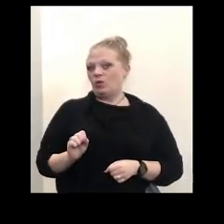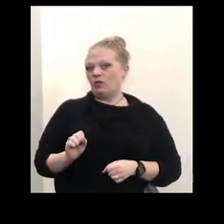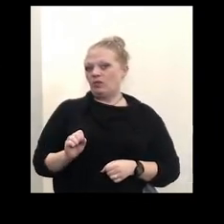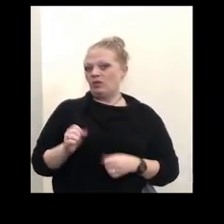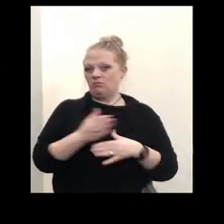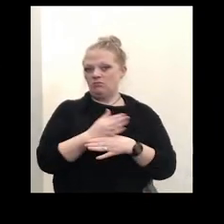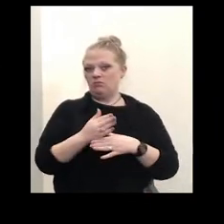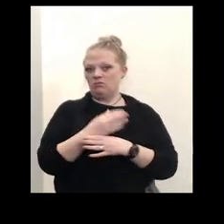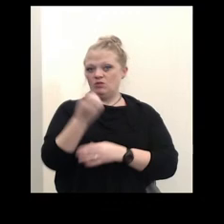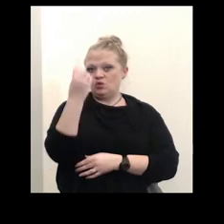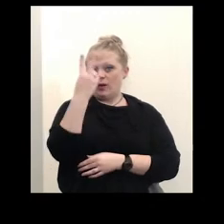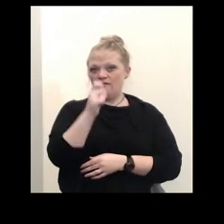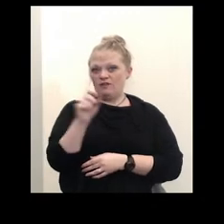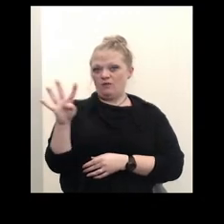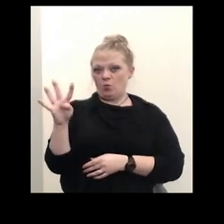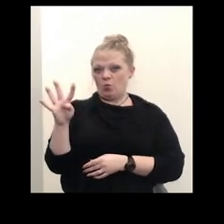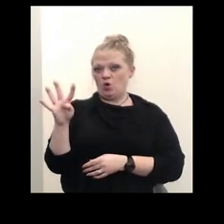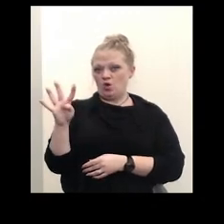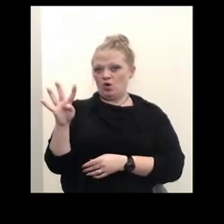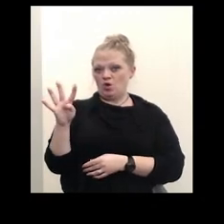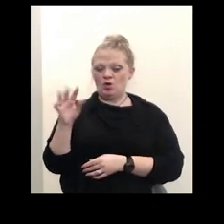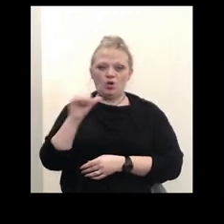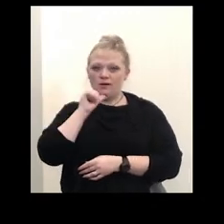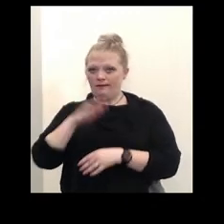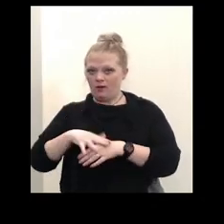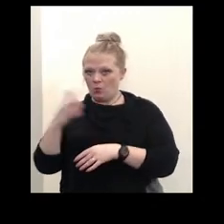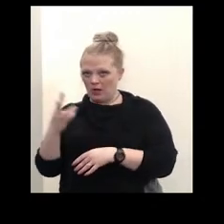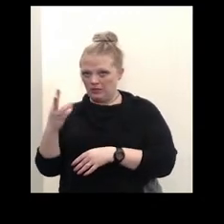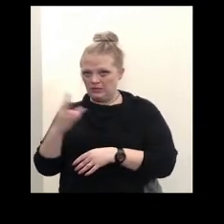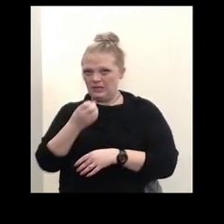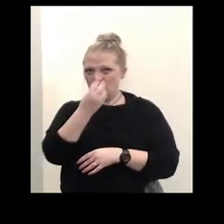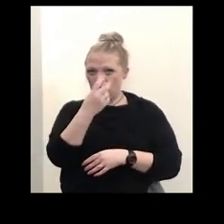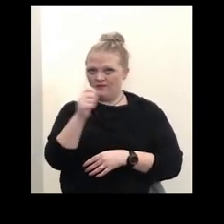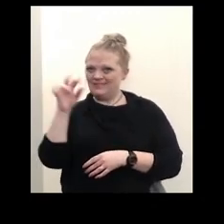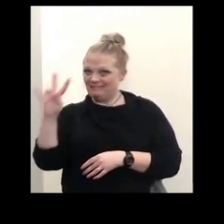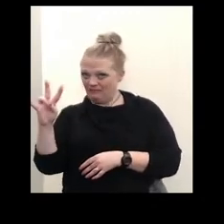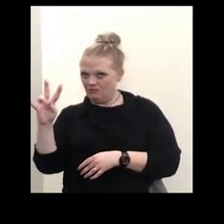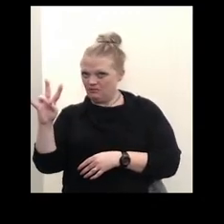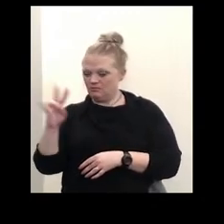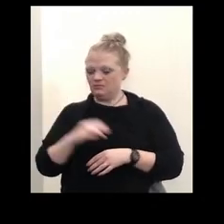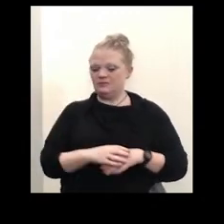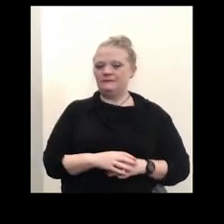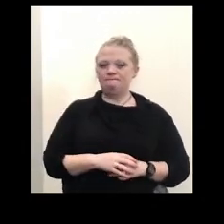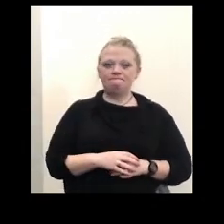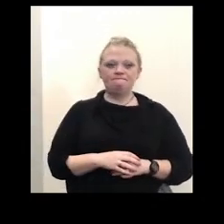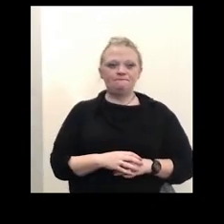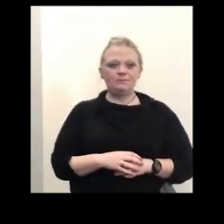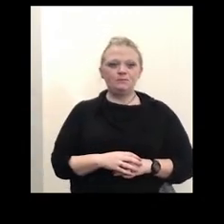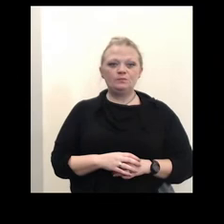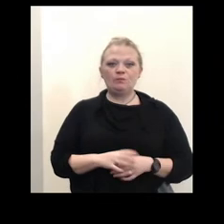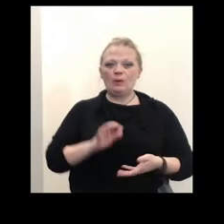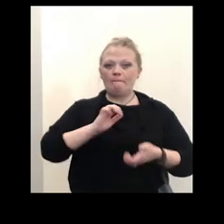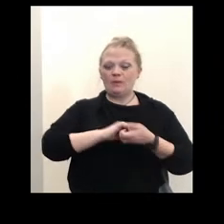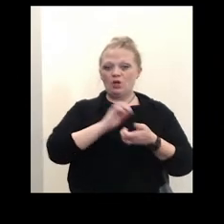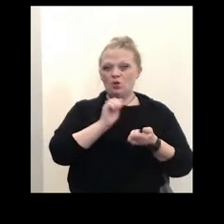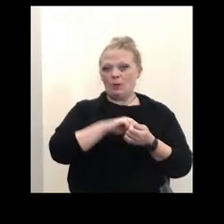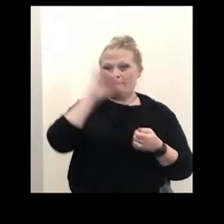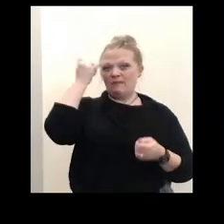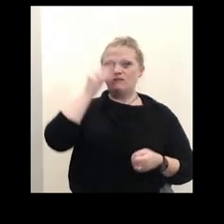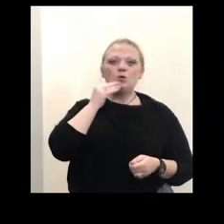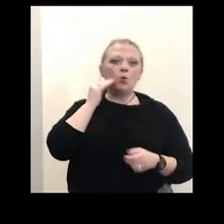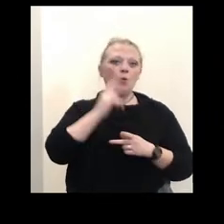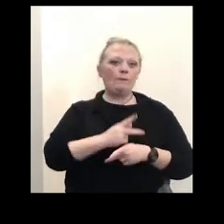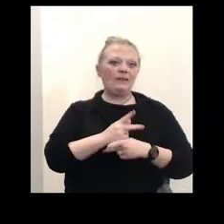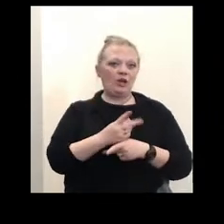the hours of 12 and 4 except on Wednesdays we're open till 7. Also we are partnering with Buffalo Home Care um